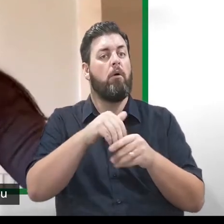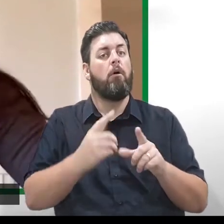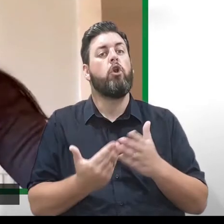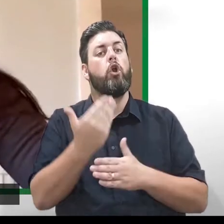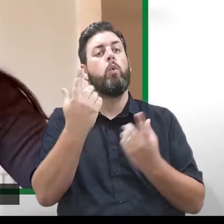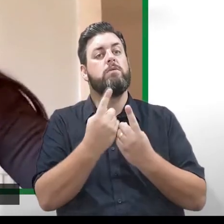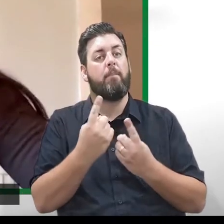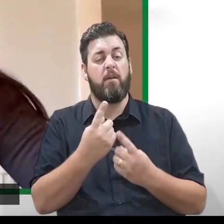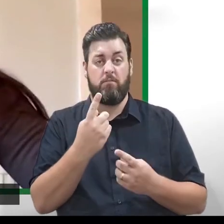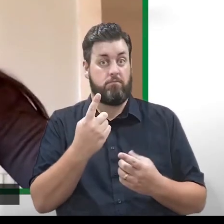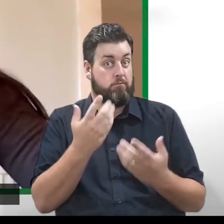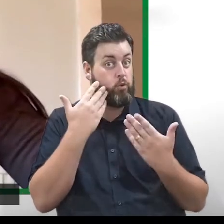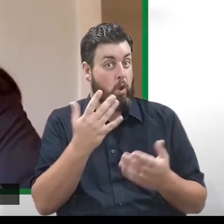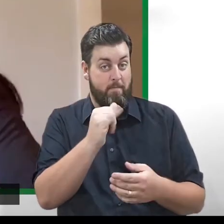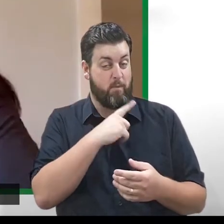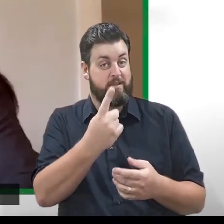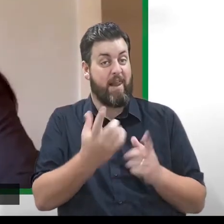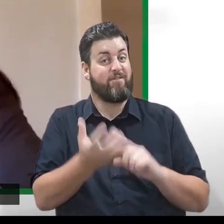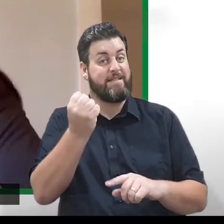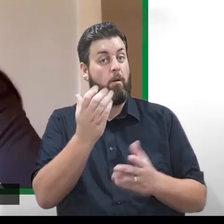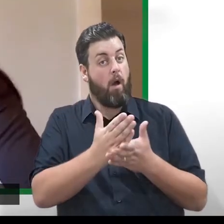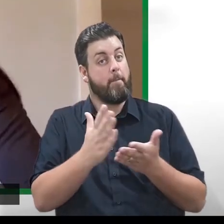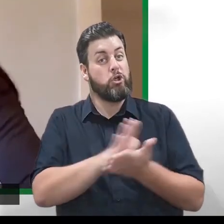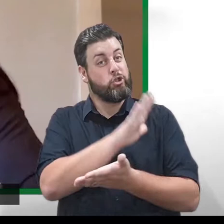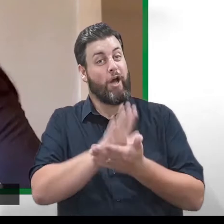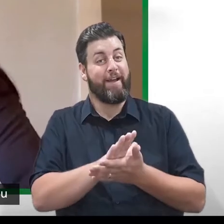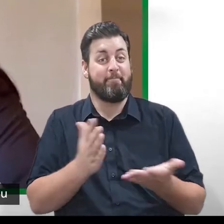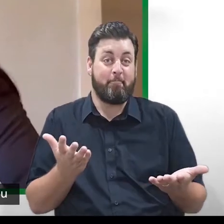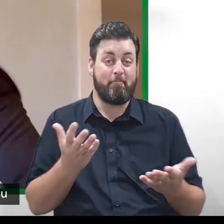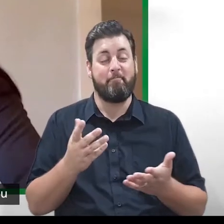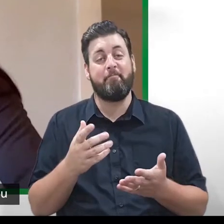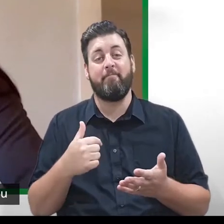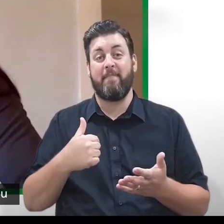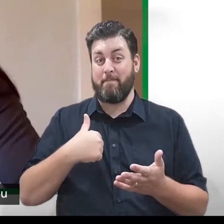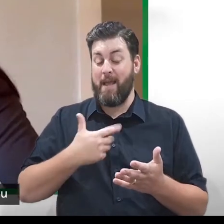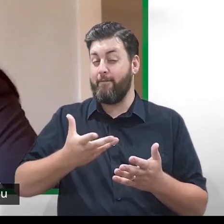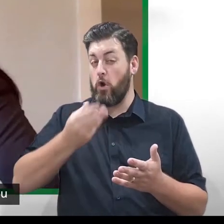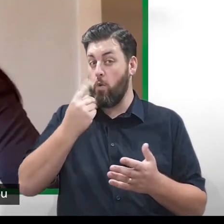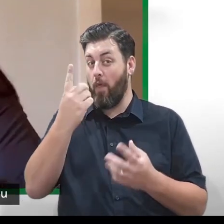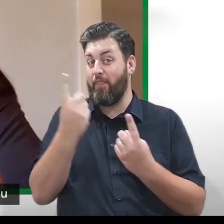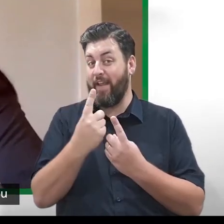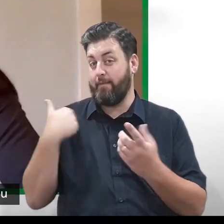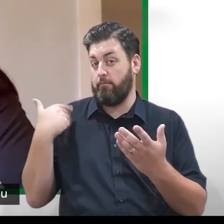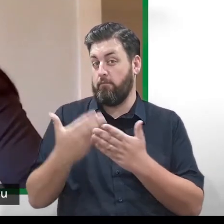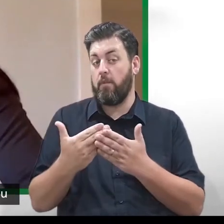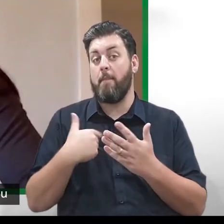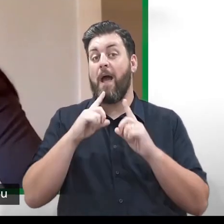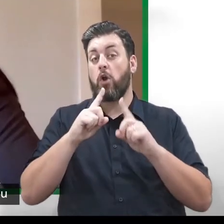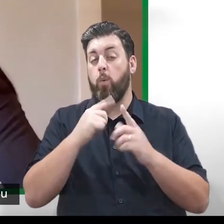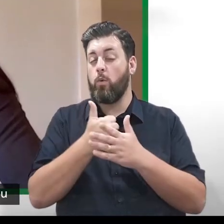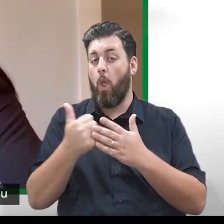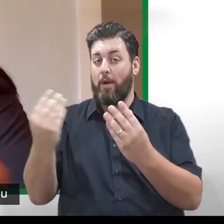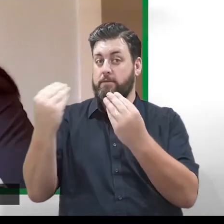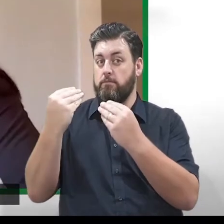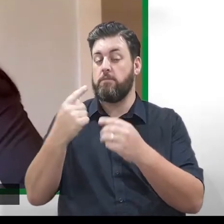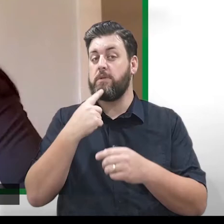knows, you might find that you really enjoy it. The one thing I learned throughout my career, and my coach was always instilling this into me,